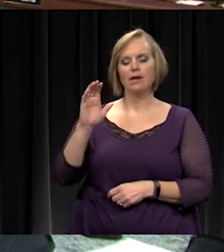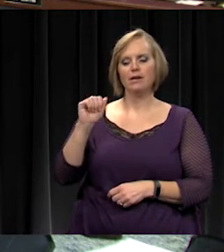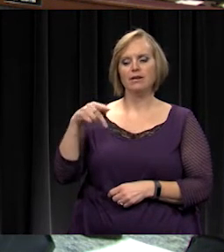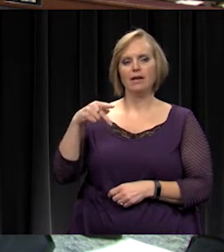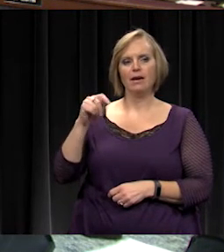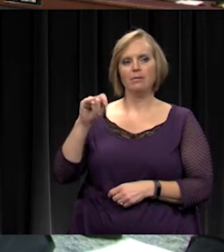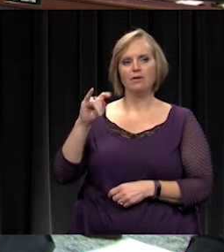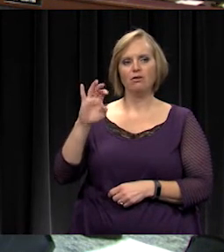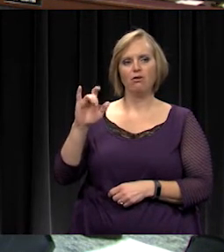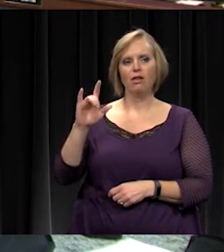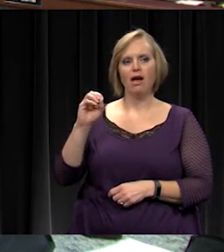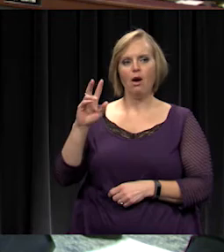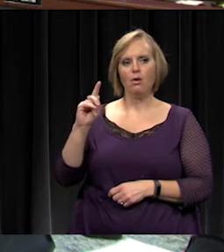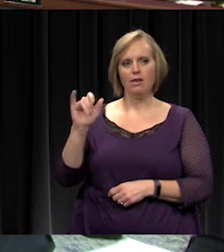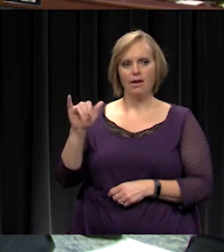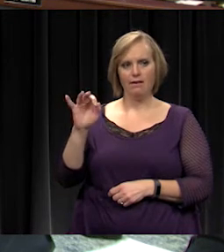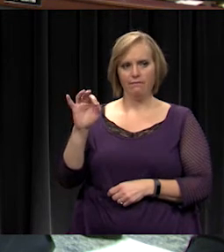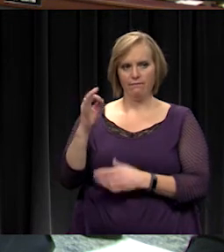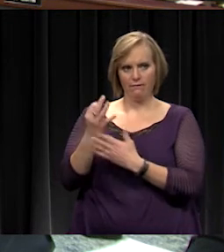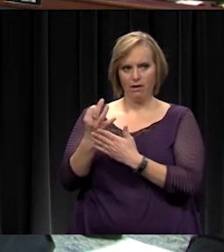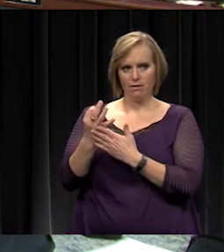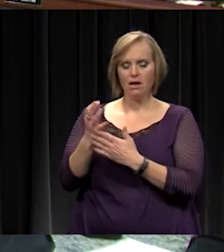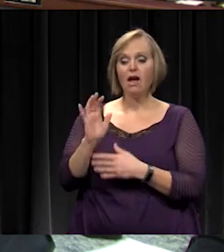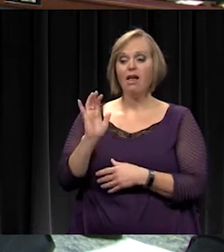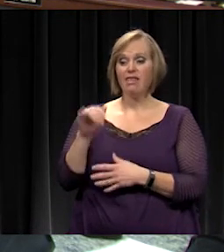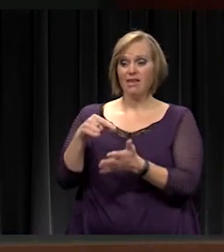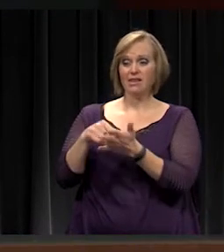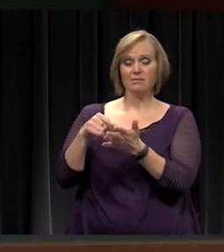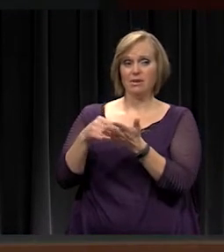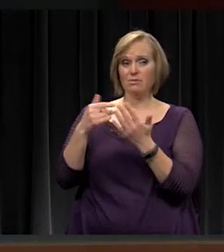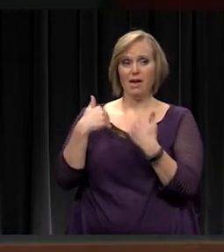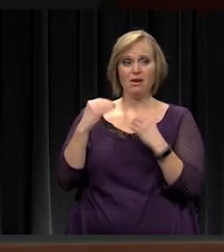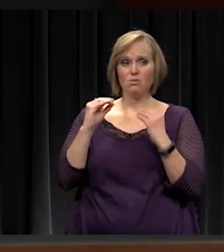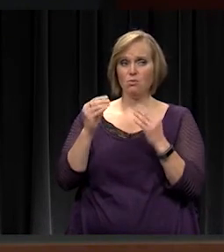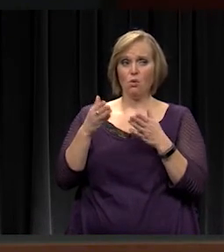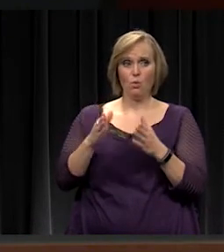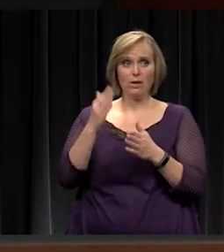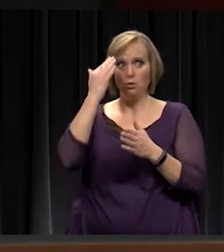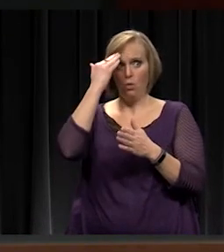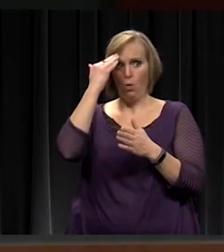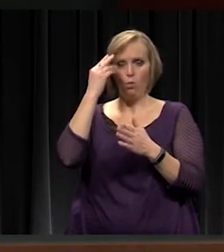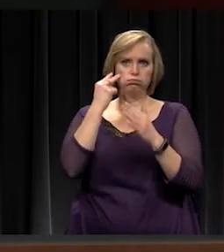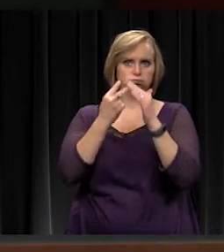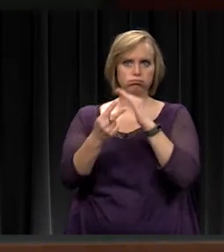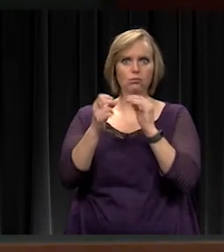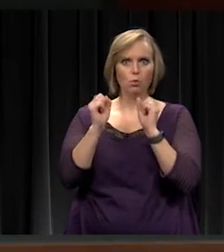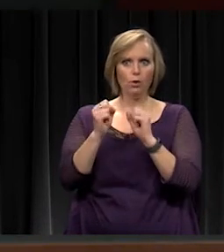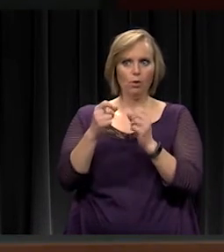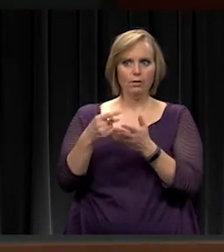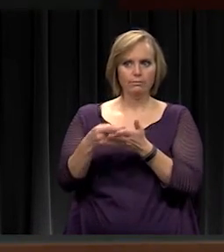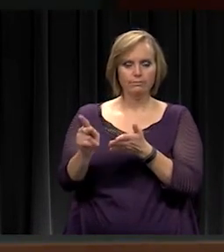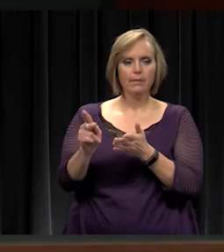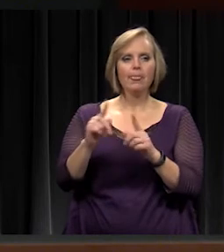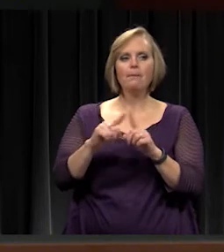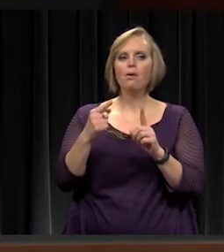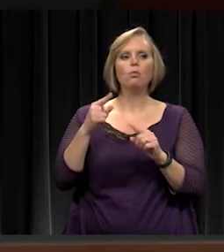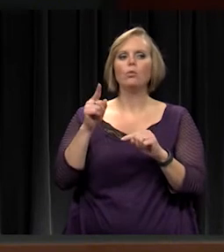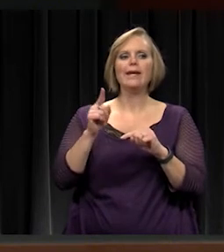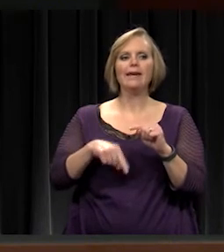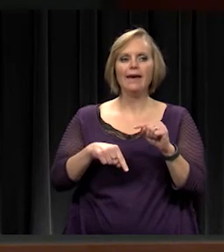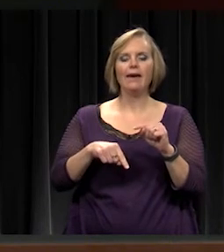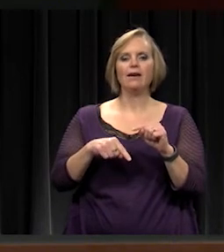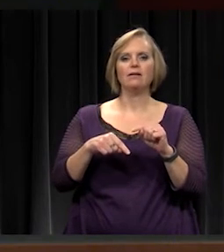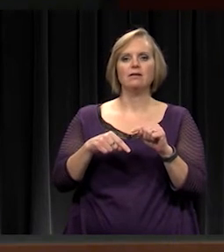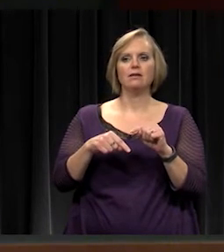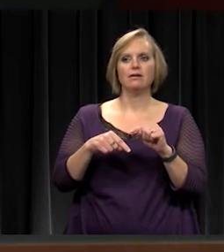that we had no way of seeing coming. But we could not go without software to manage